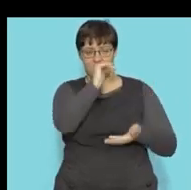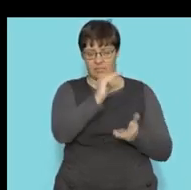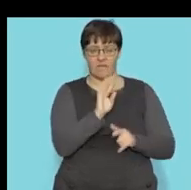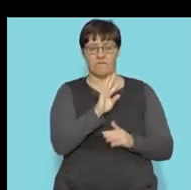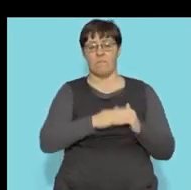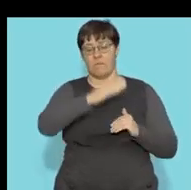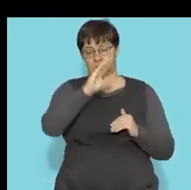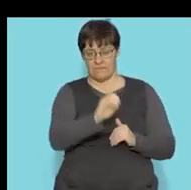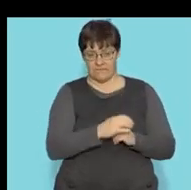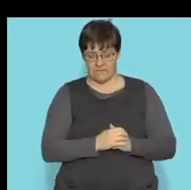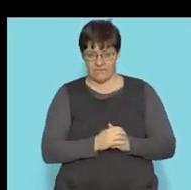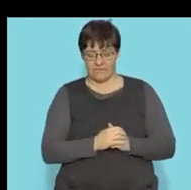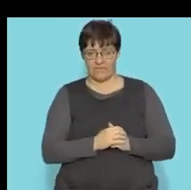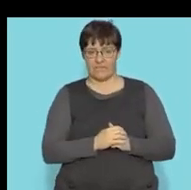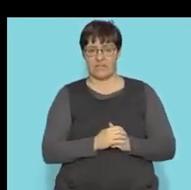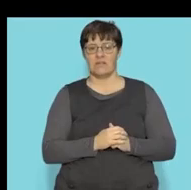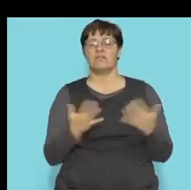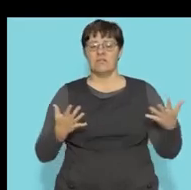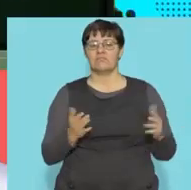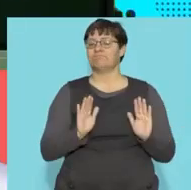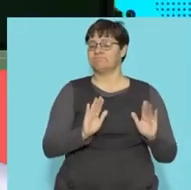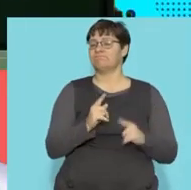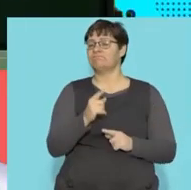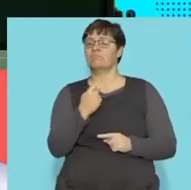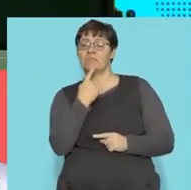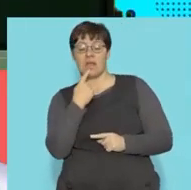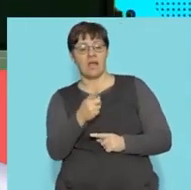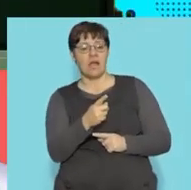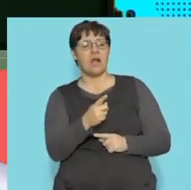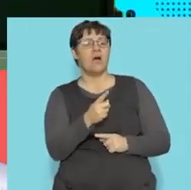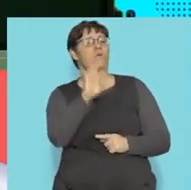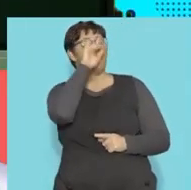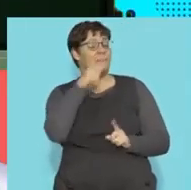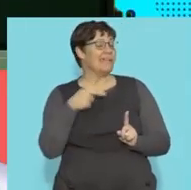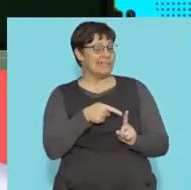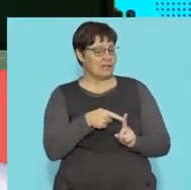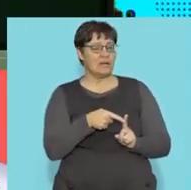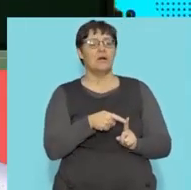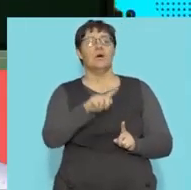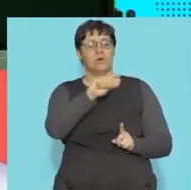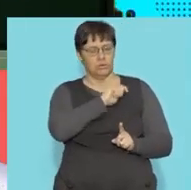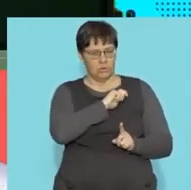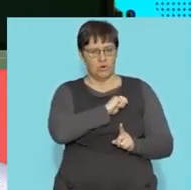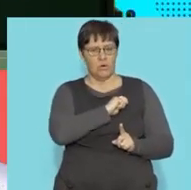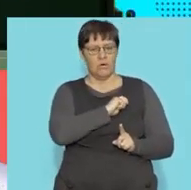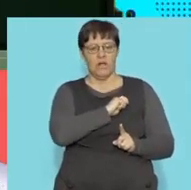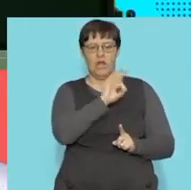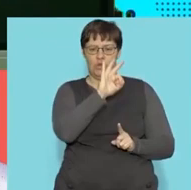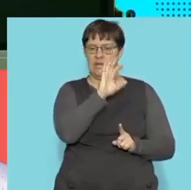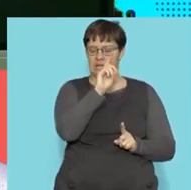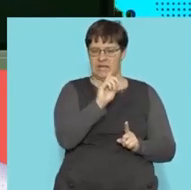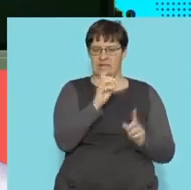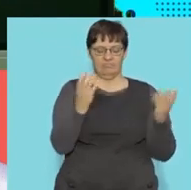surfaces. So at this point, I'm just going to pause. Just a reminder, a polyhedron is an actual three-dimensional shape.